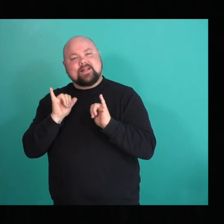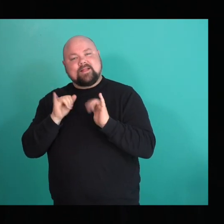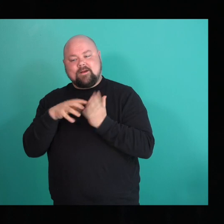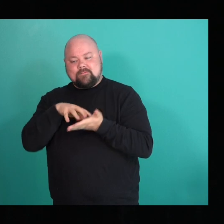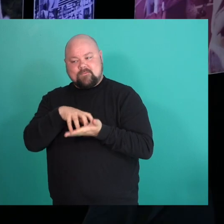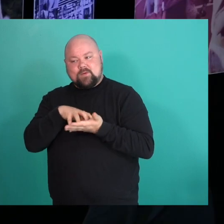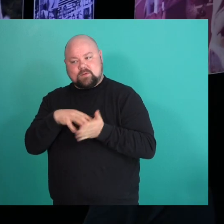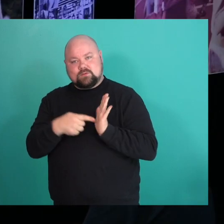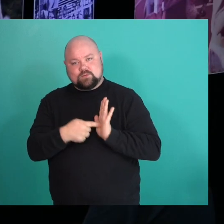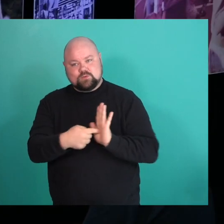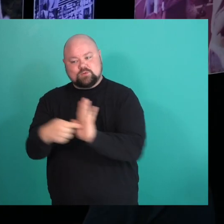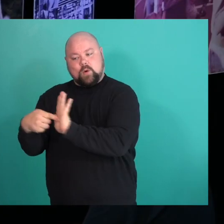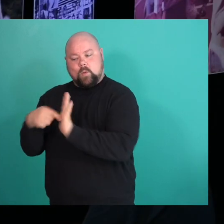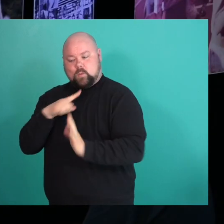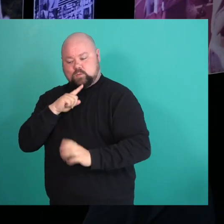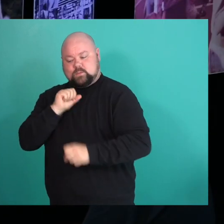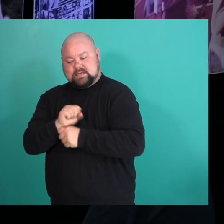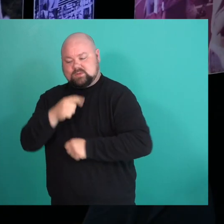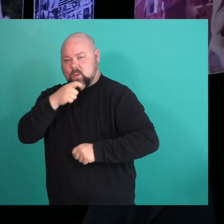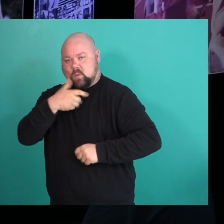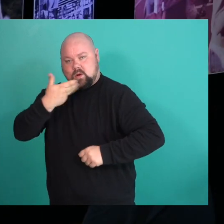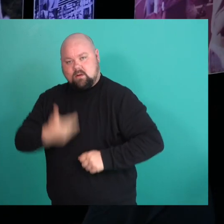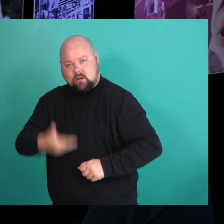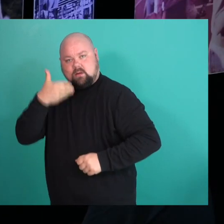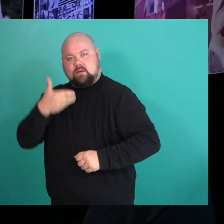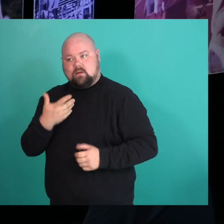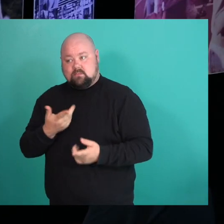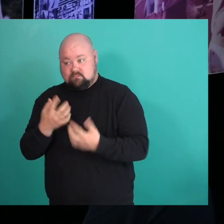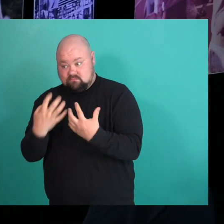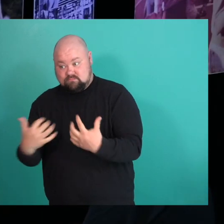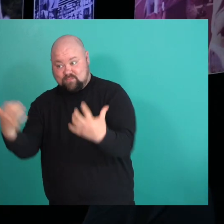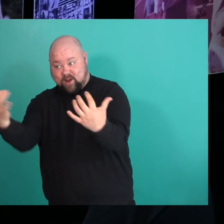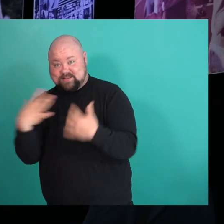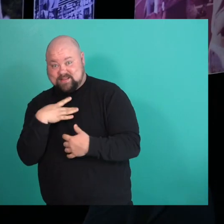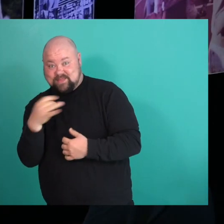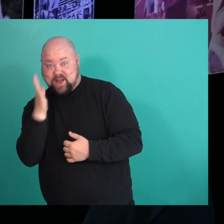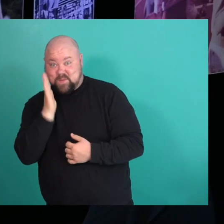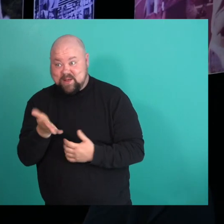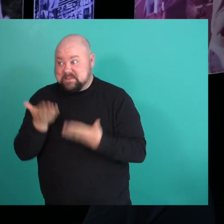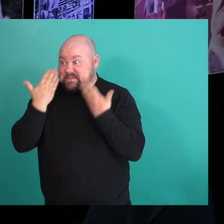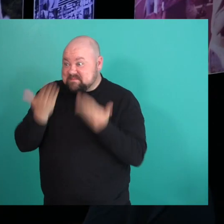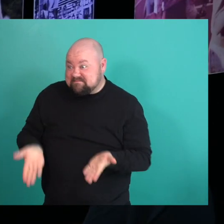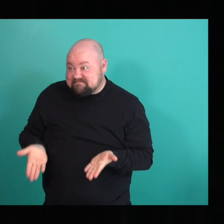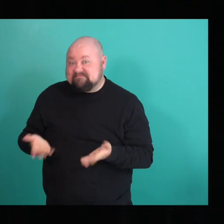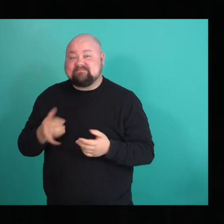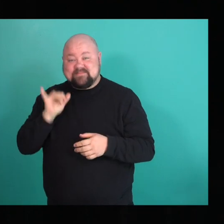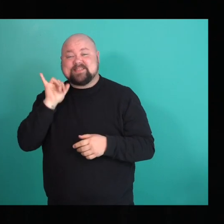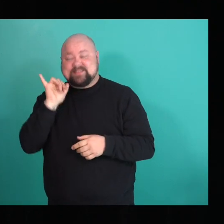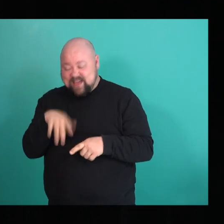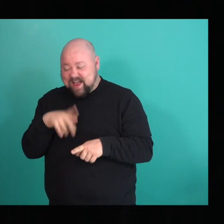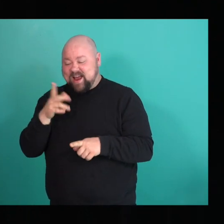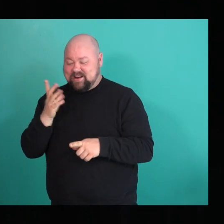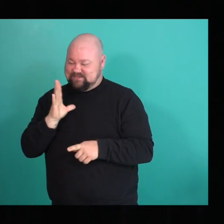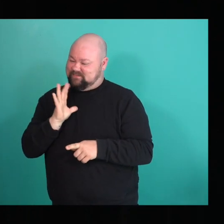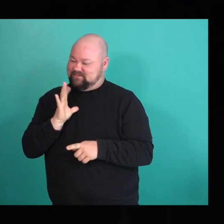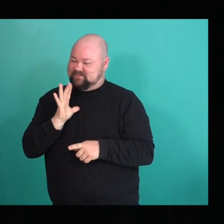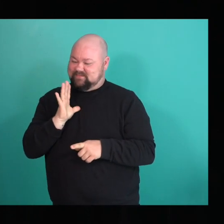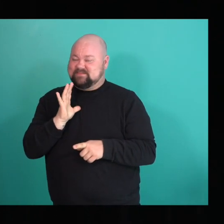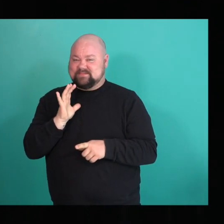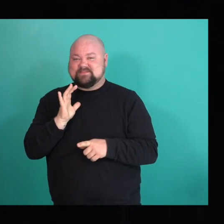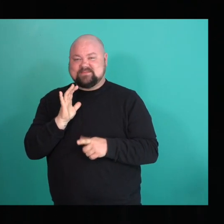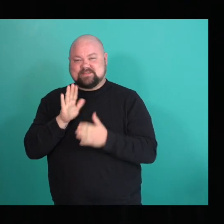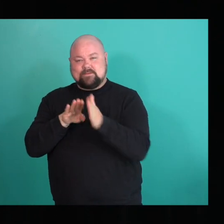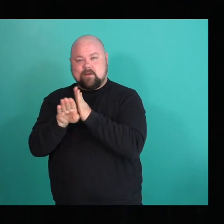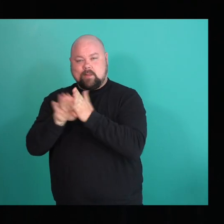showing your authentic self to an audience of people that may or may not like it. And I just think that in of itself creates a really close